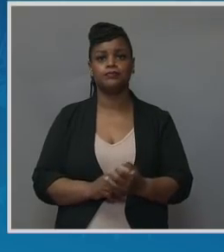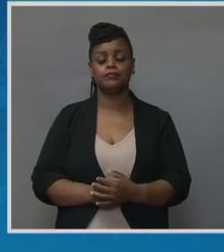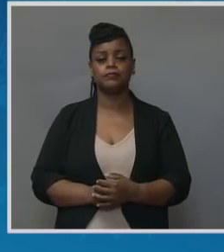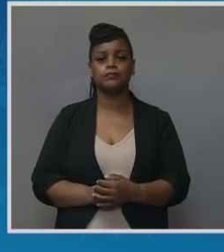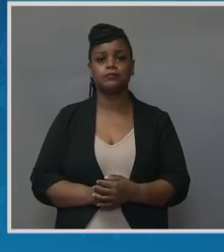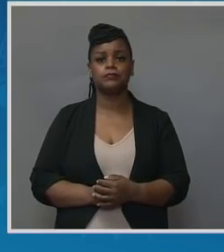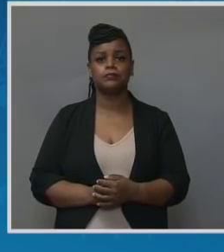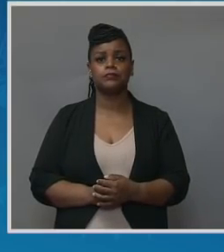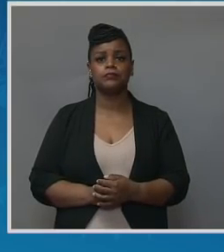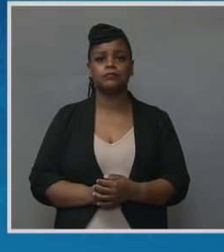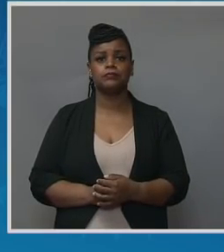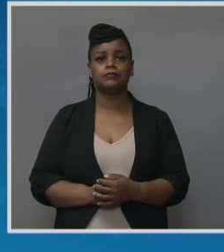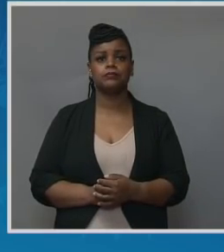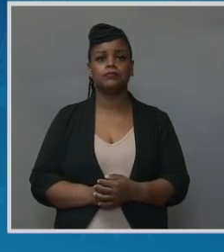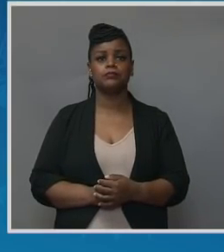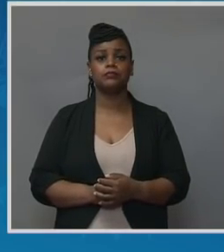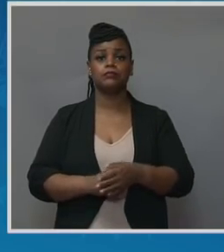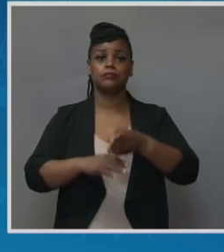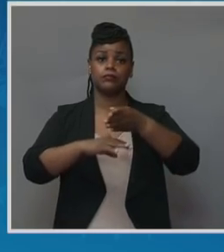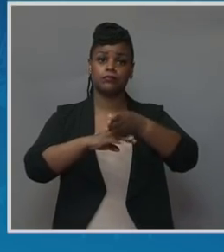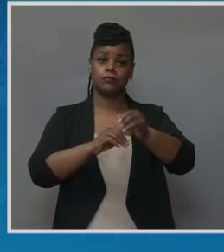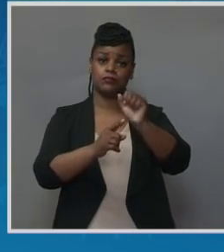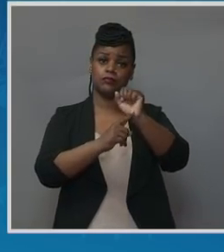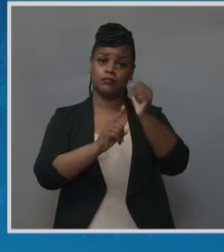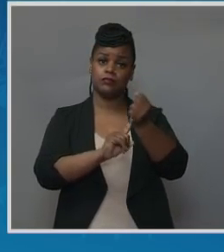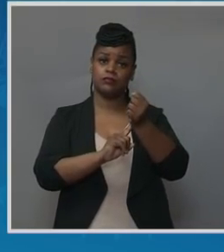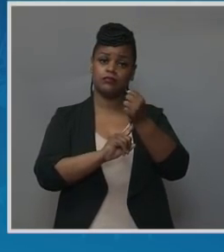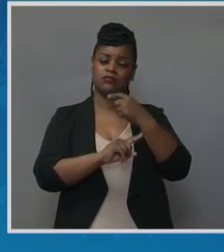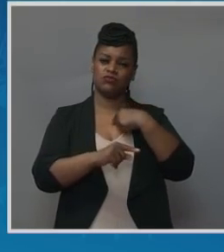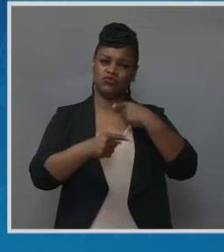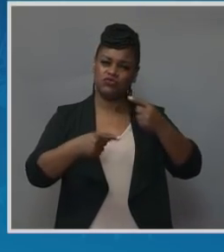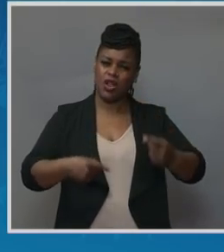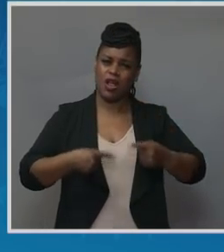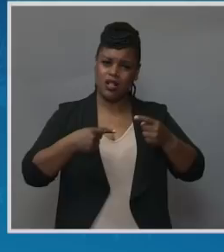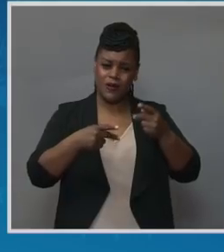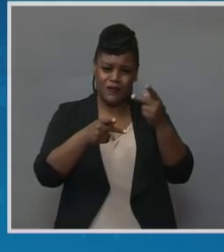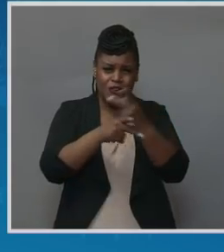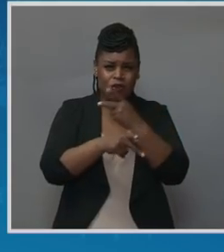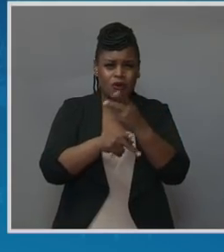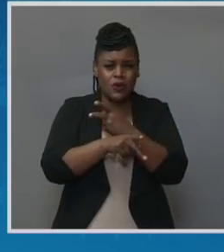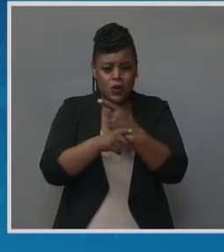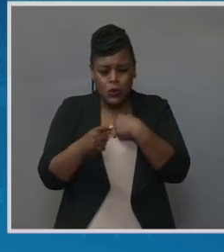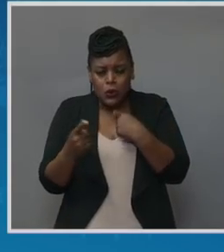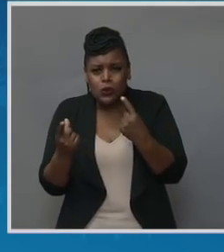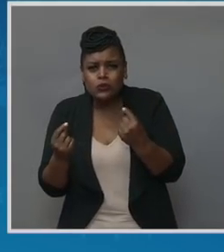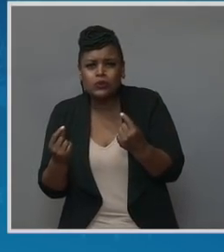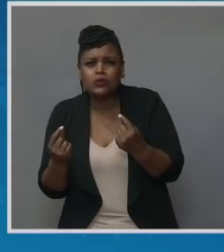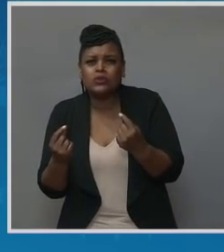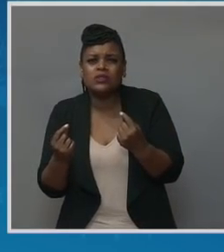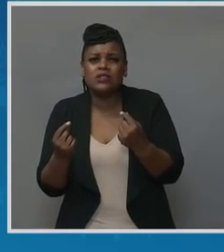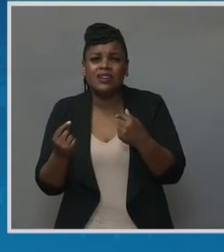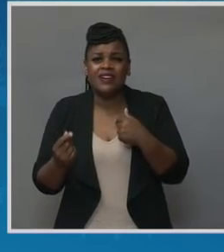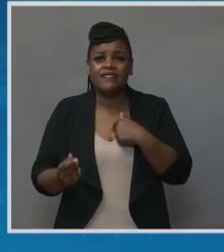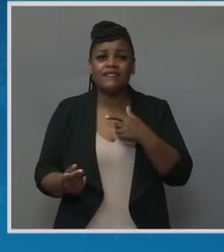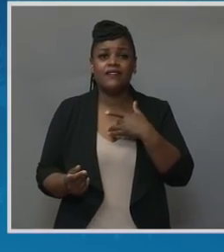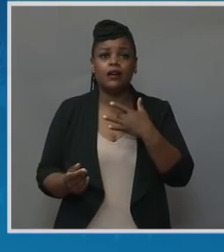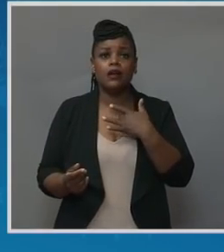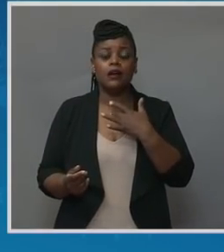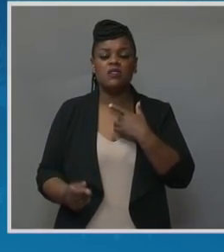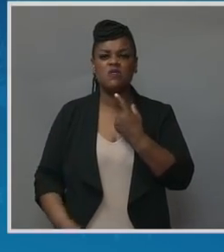In the aftermath, we struggled to pick up the pieces without direction, support, and resources. I felt so alone.